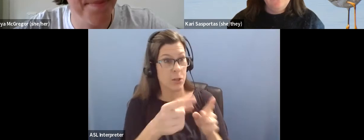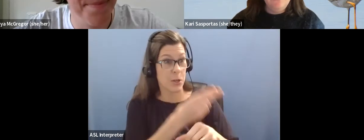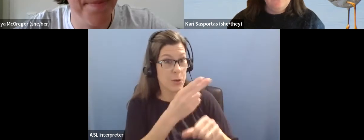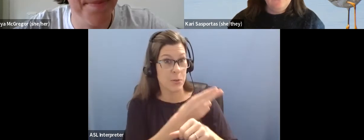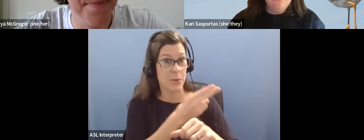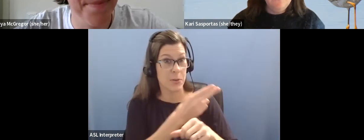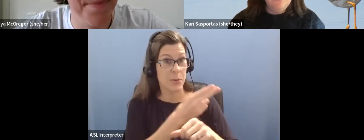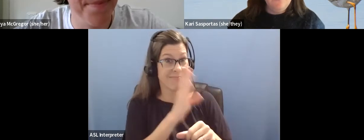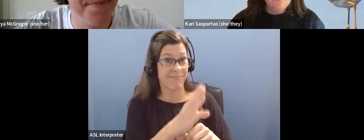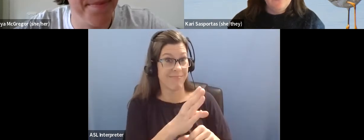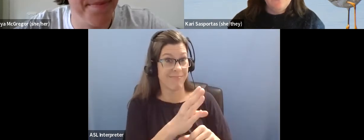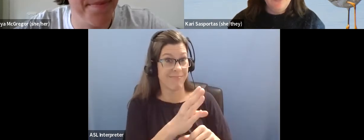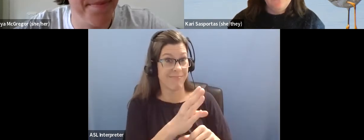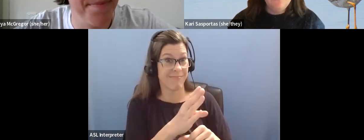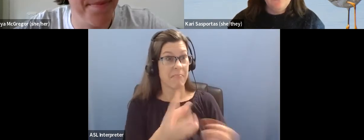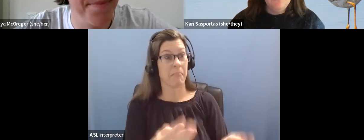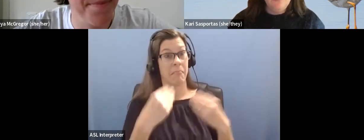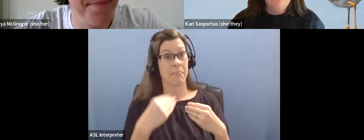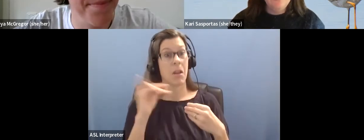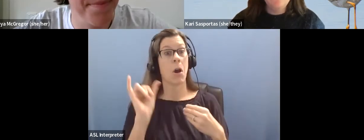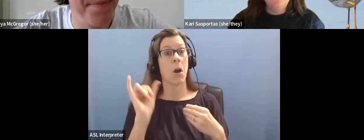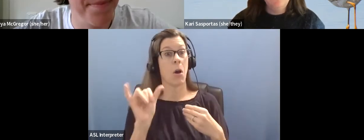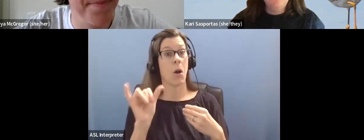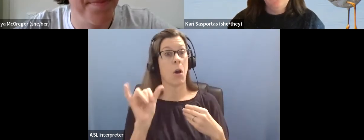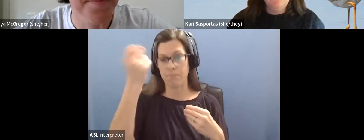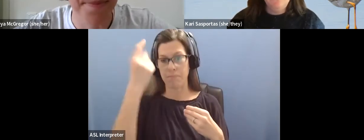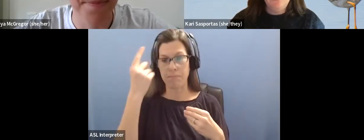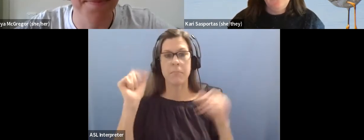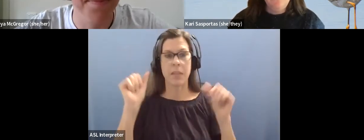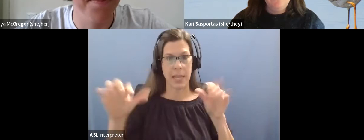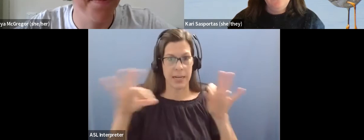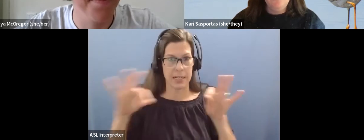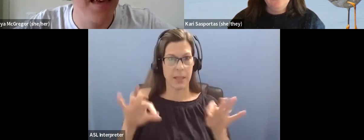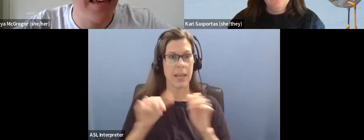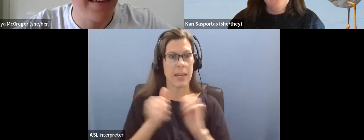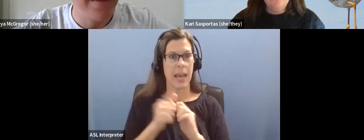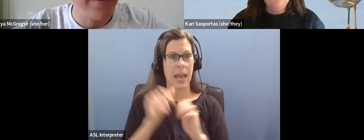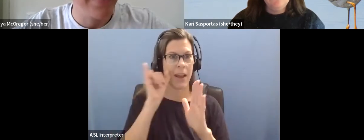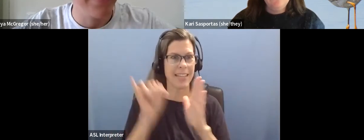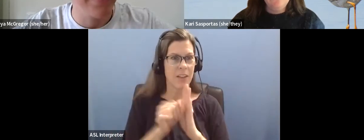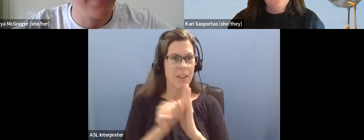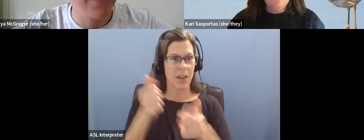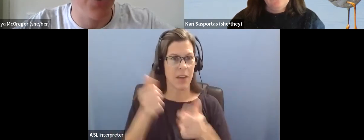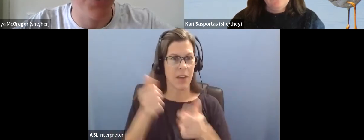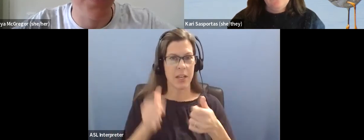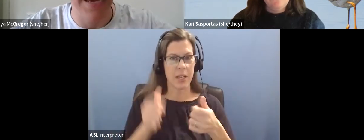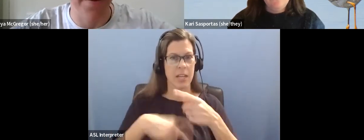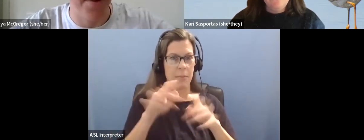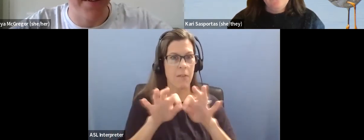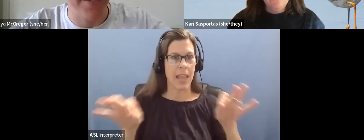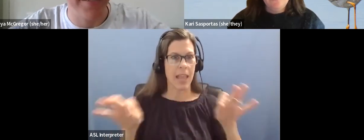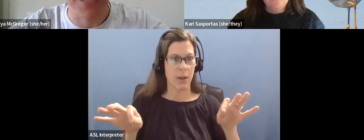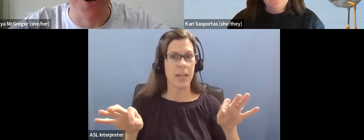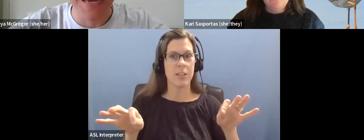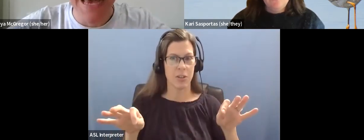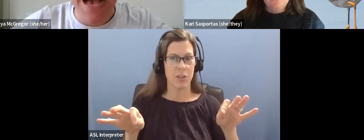because that, that gives them sort of the space to, um, explain how they identify and what language they use. Sure. Yeah.